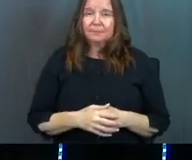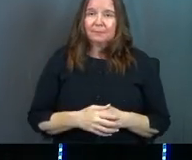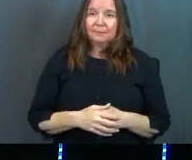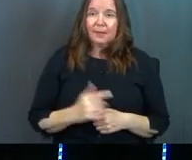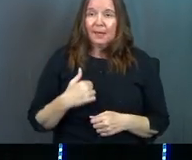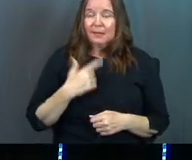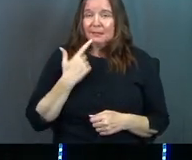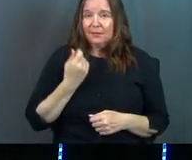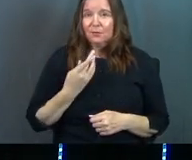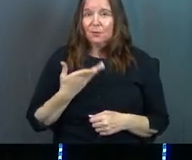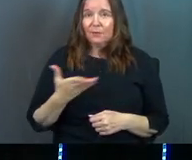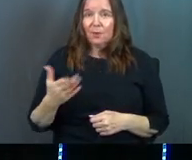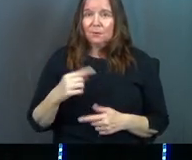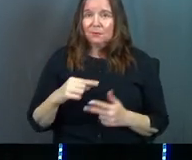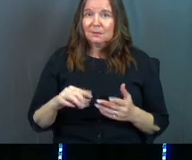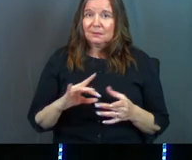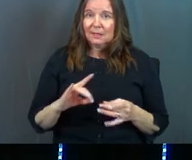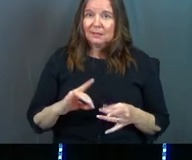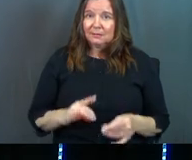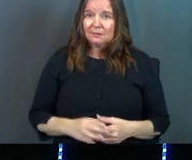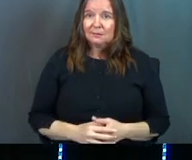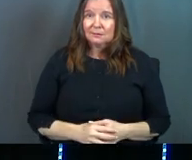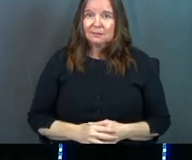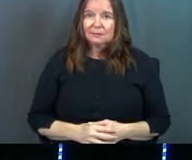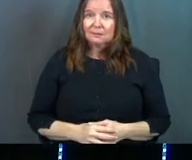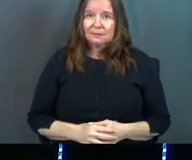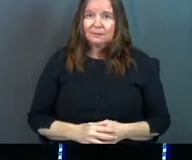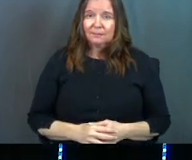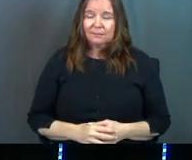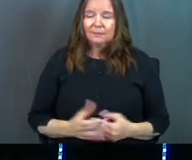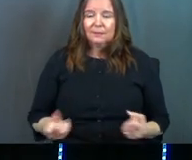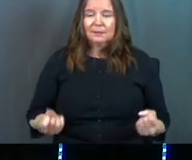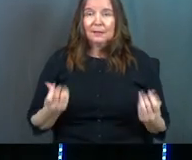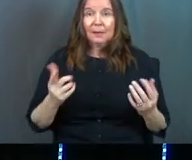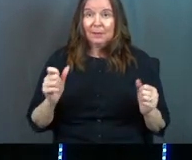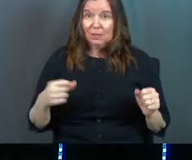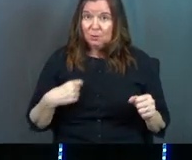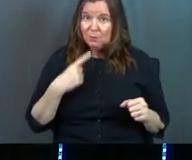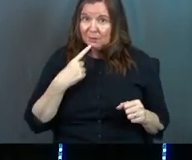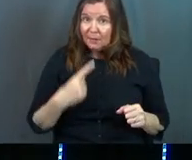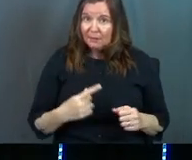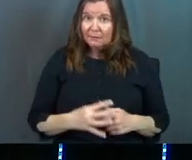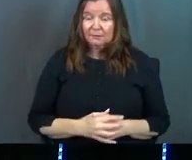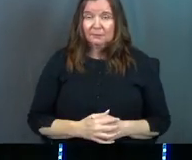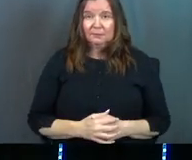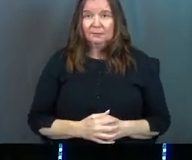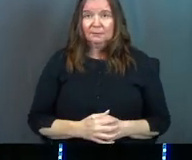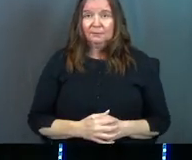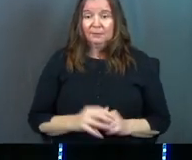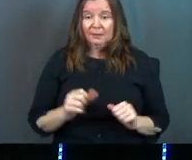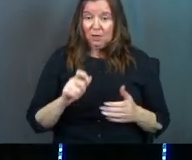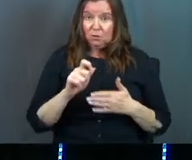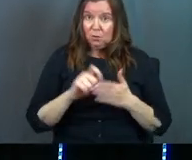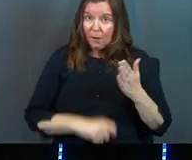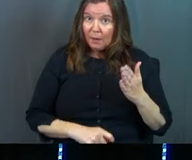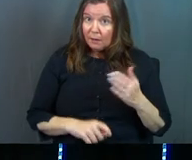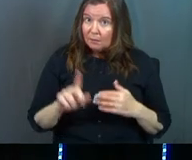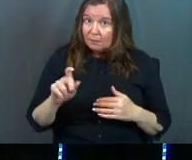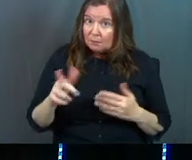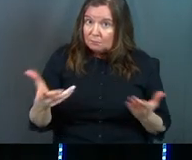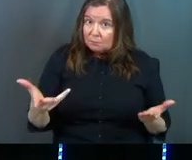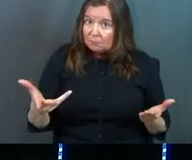I could say a couple of those sentences. How many could you say? Can you write it?